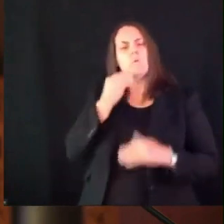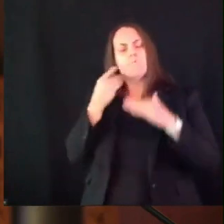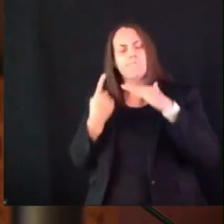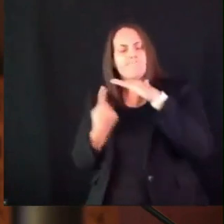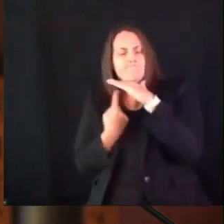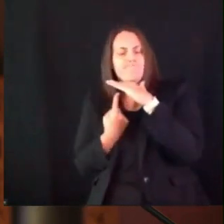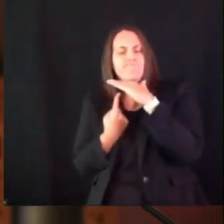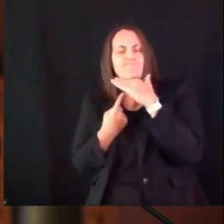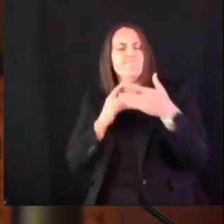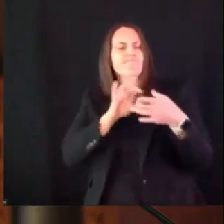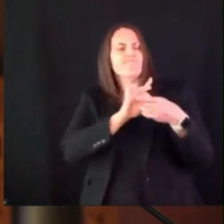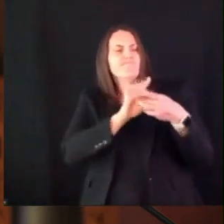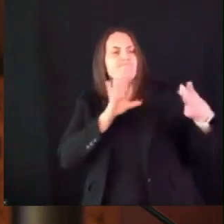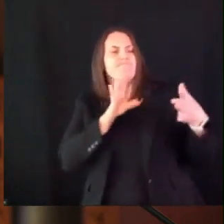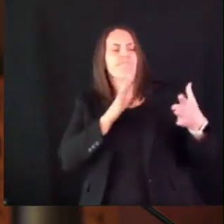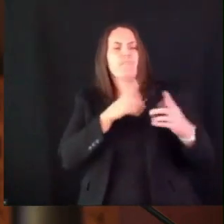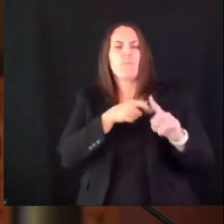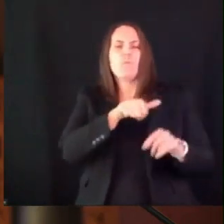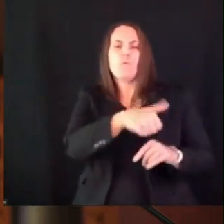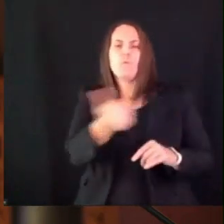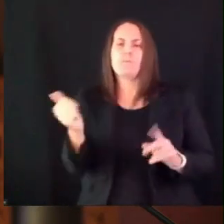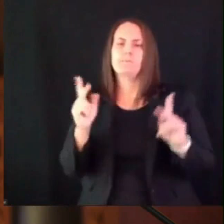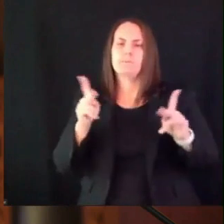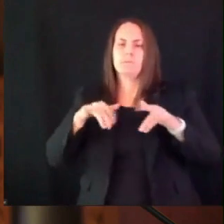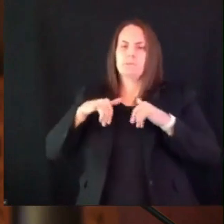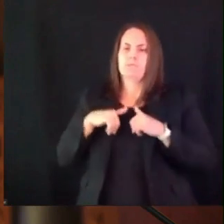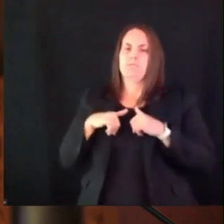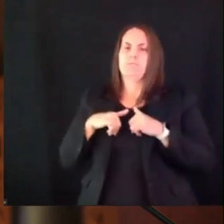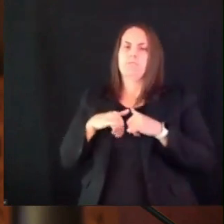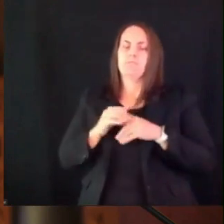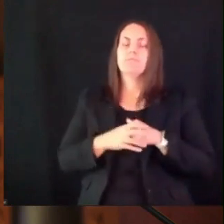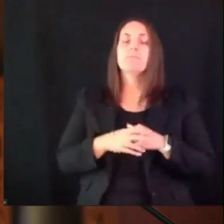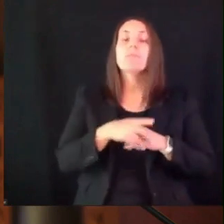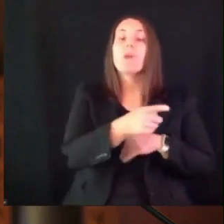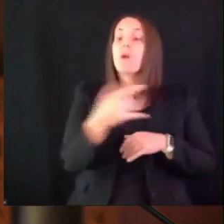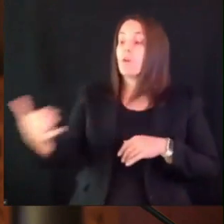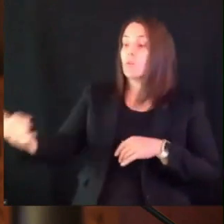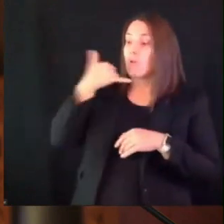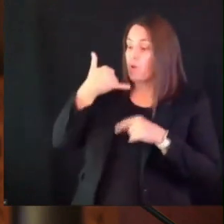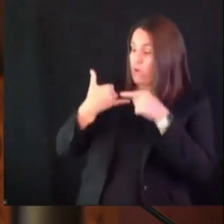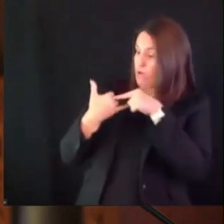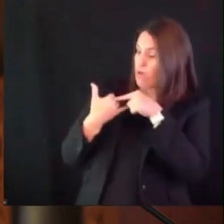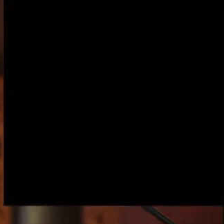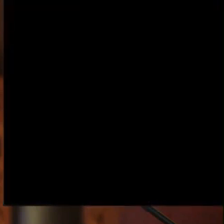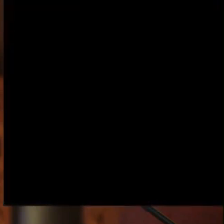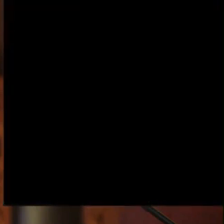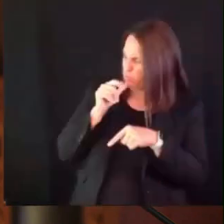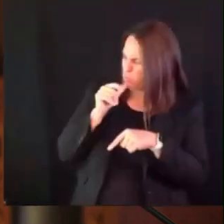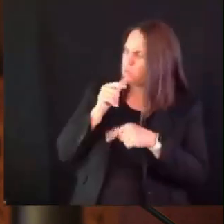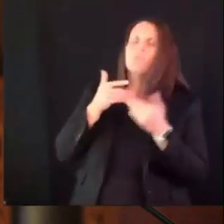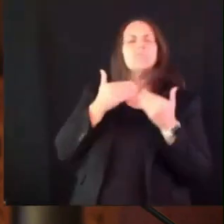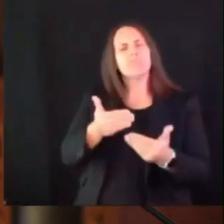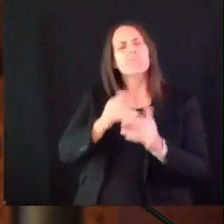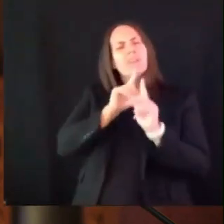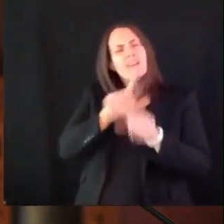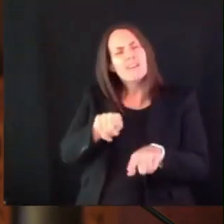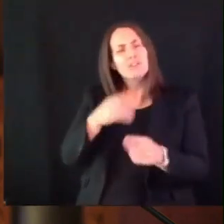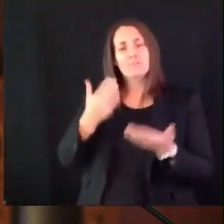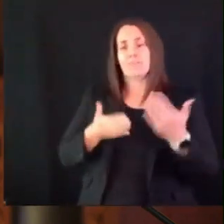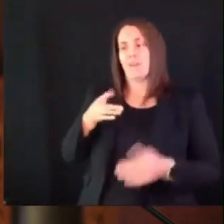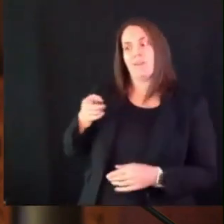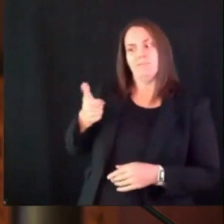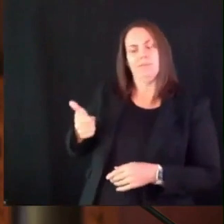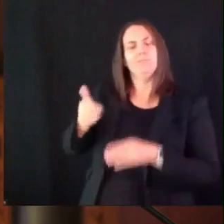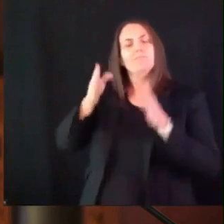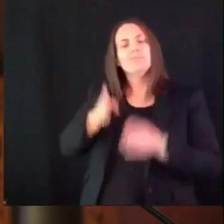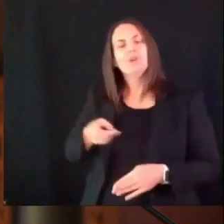a covid19 infection but but by preventing a flu infection it can help you stay healthy and